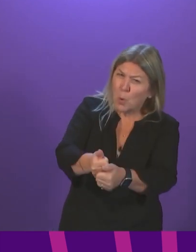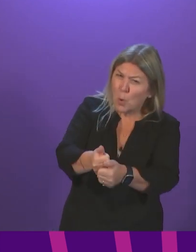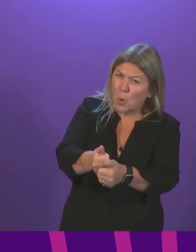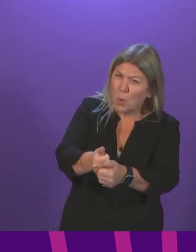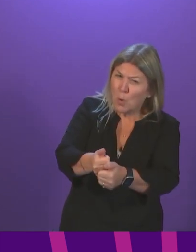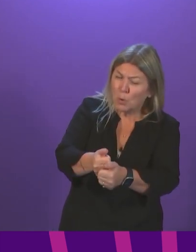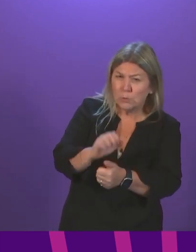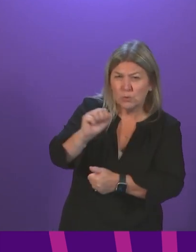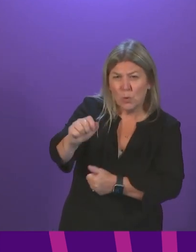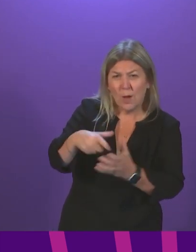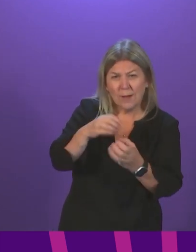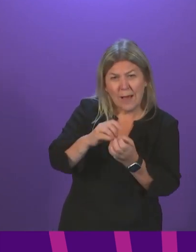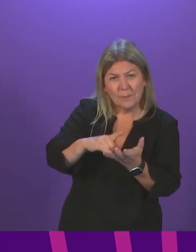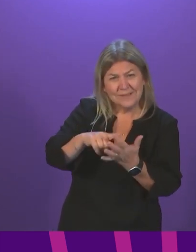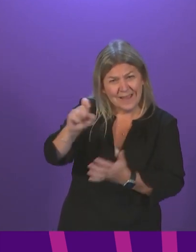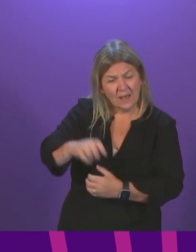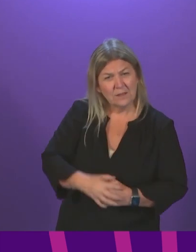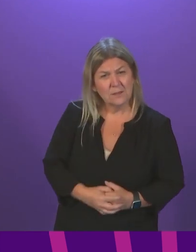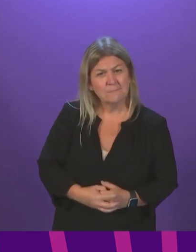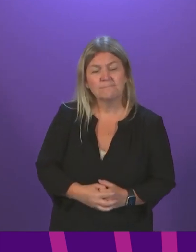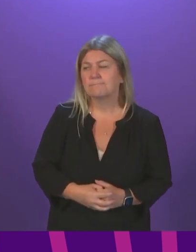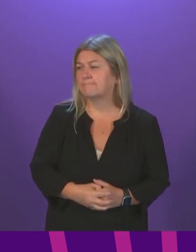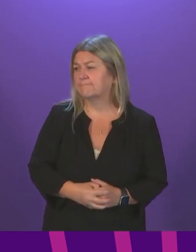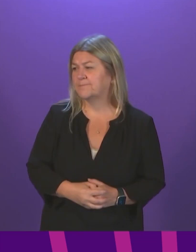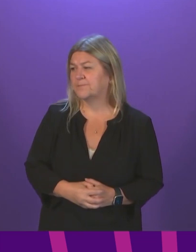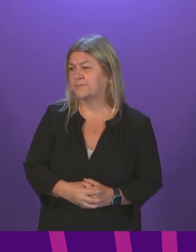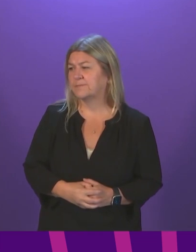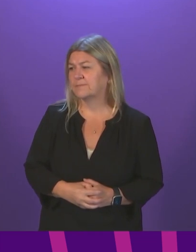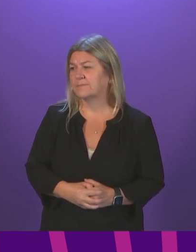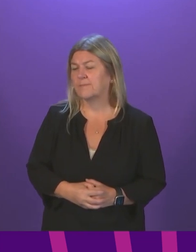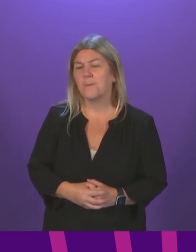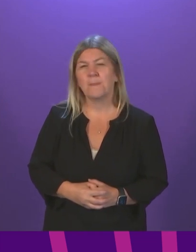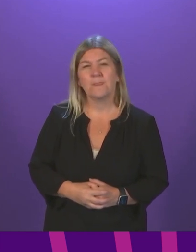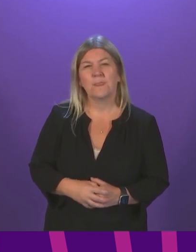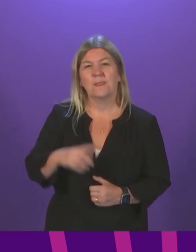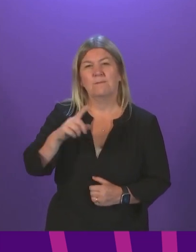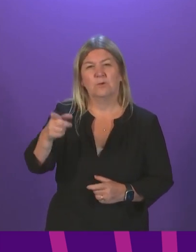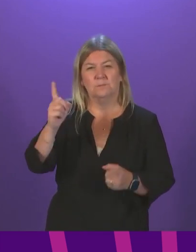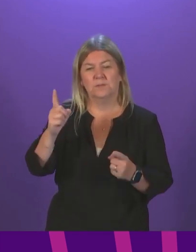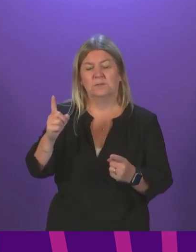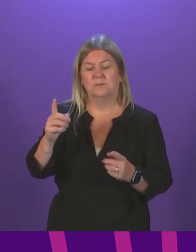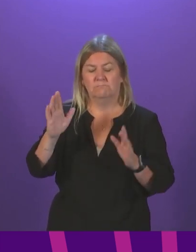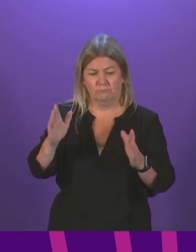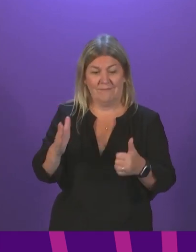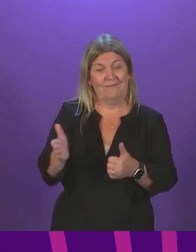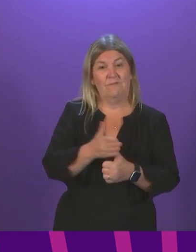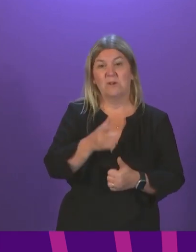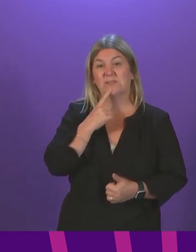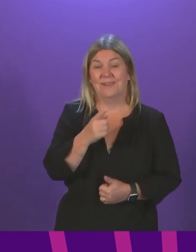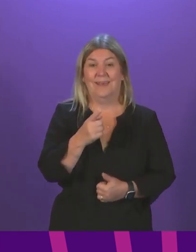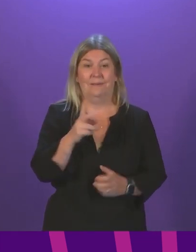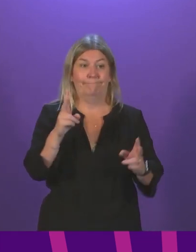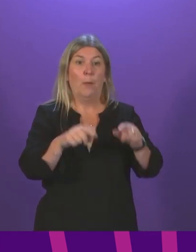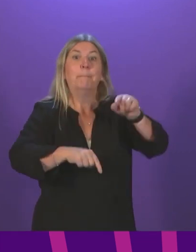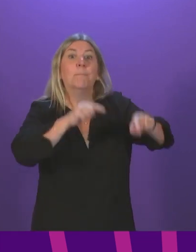government's promise? First Minister. Well, can I first of all say bullying in the National Health Service is unacceptable, as bullying is unacceptable in